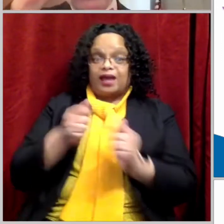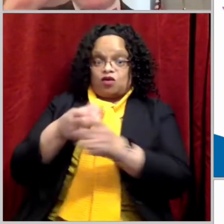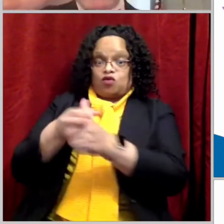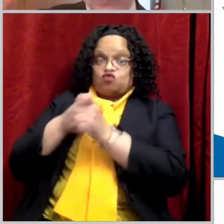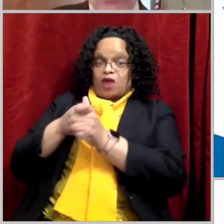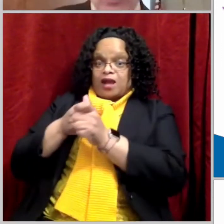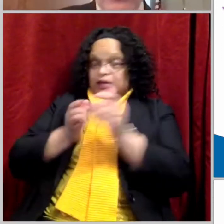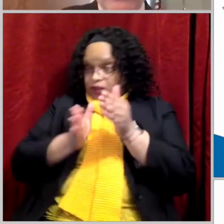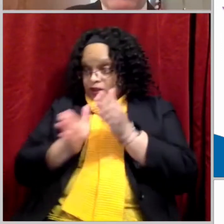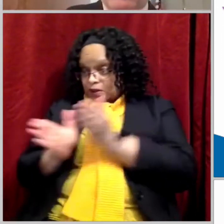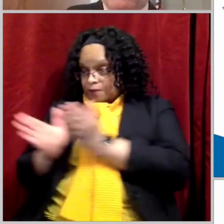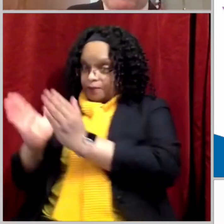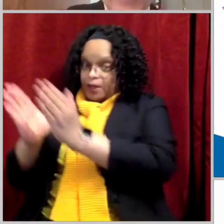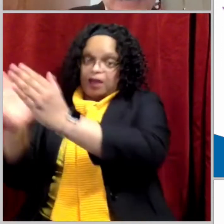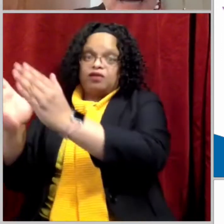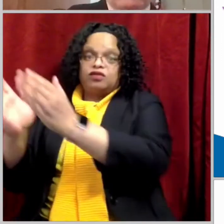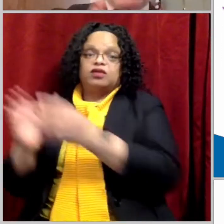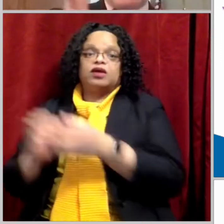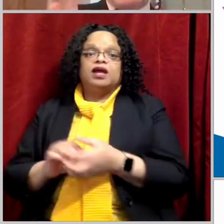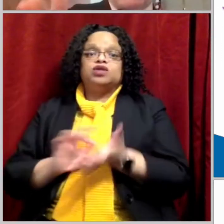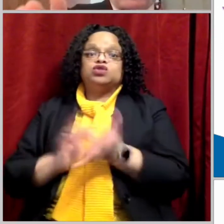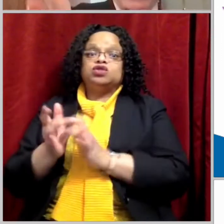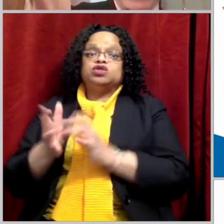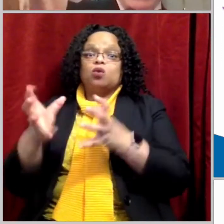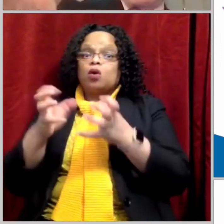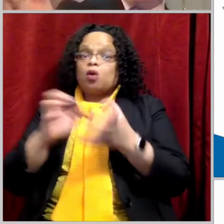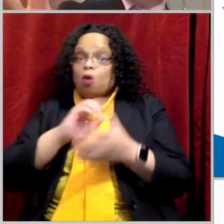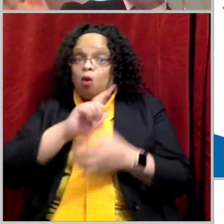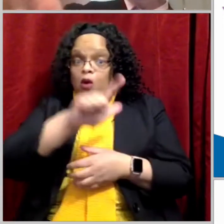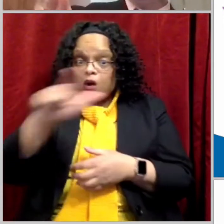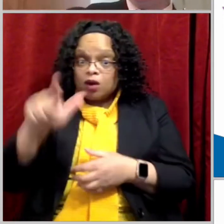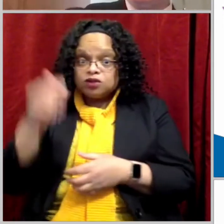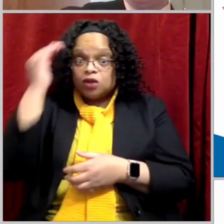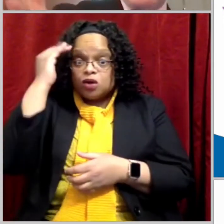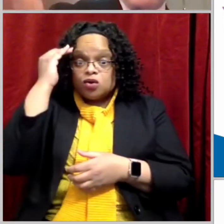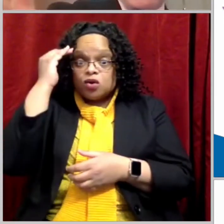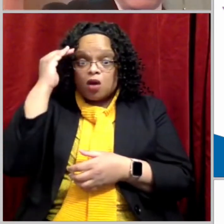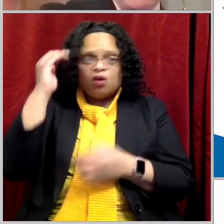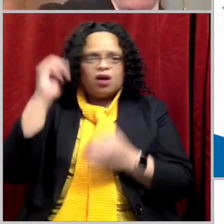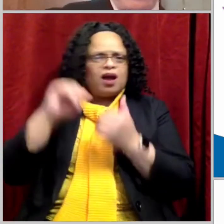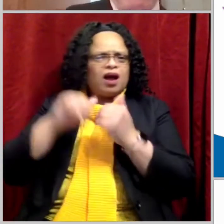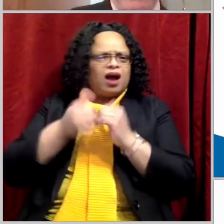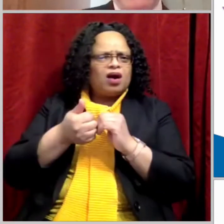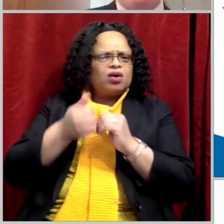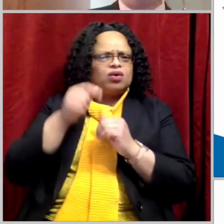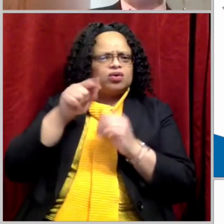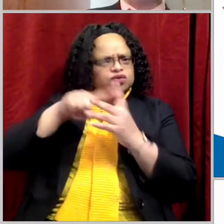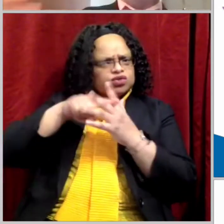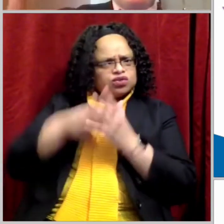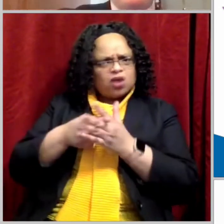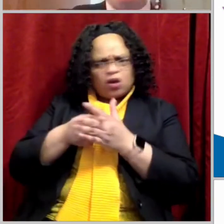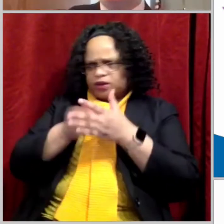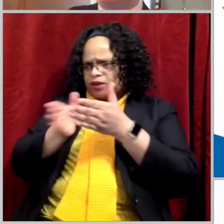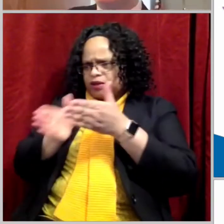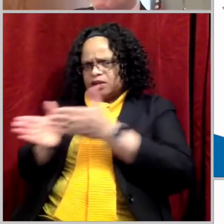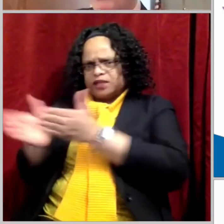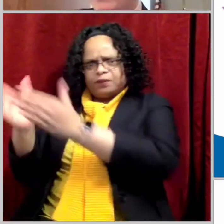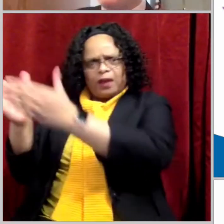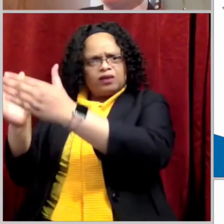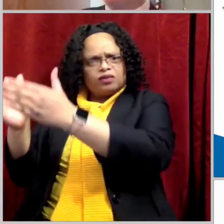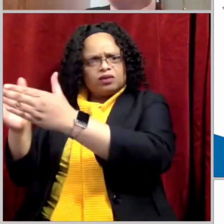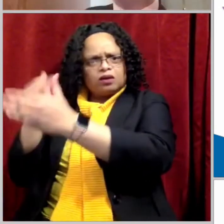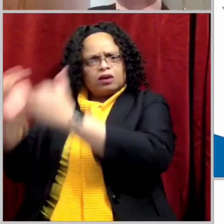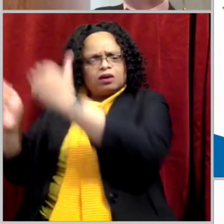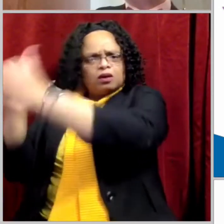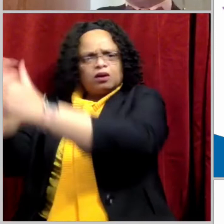He wants everyone to know how to start out. Jesus sets the pace. He says this is the